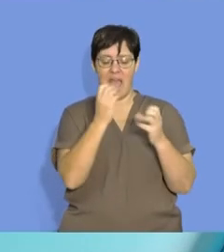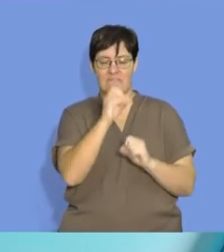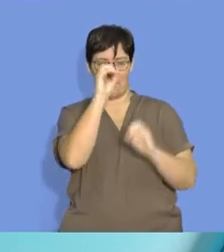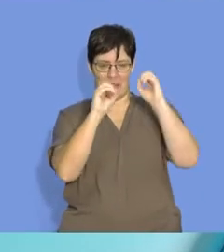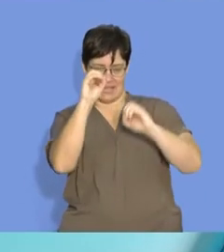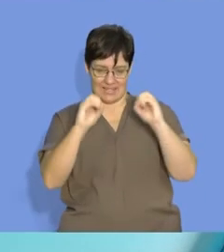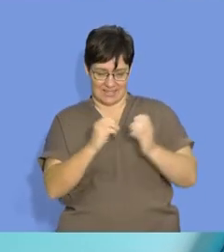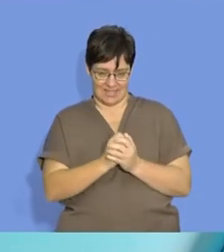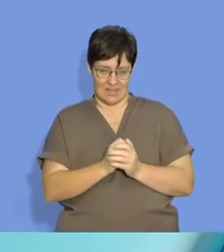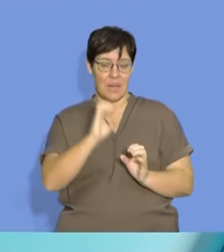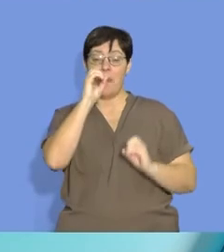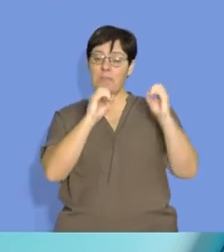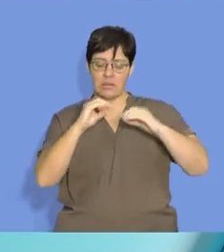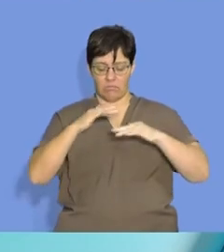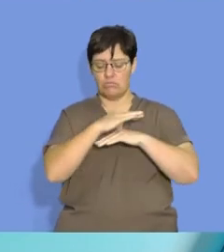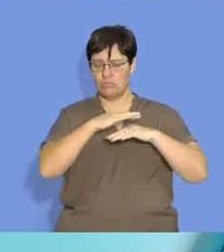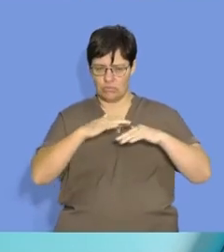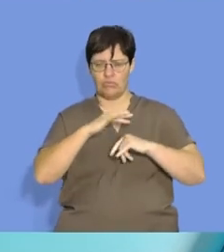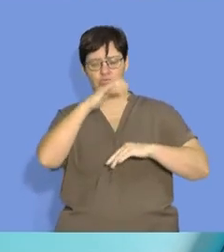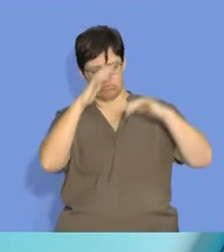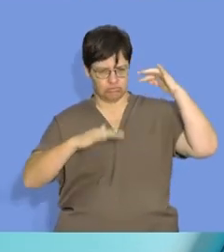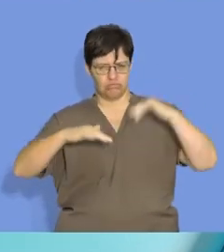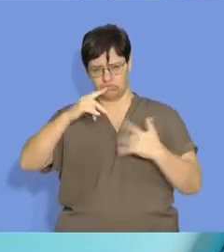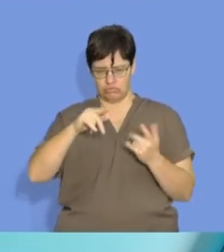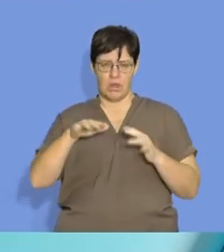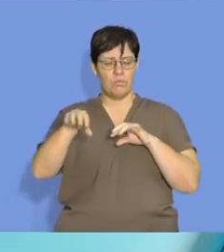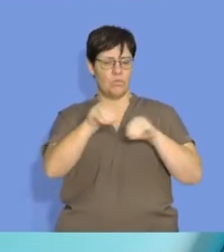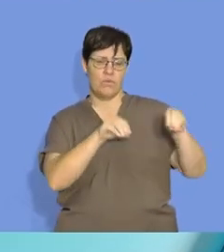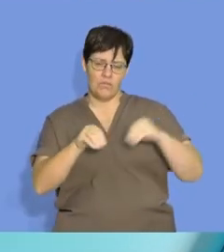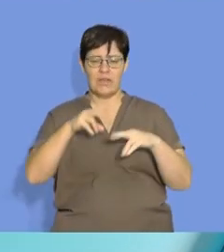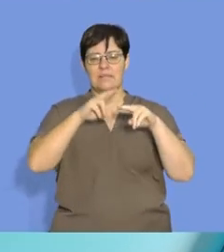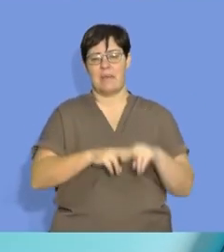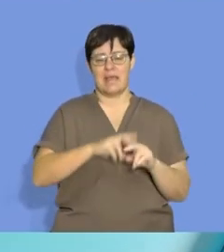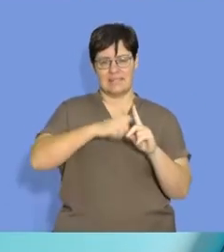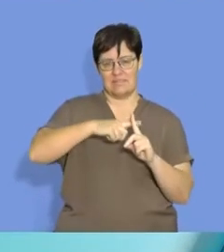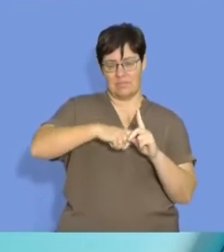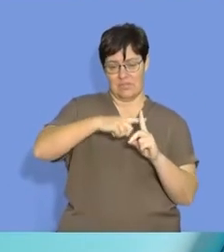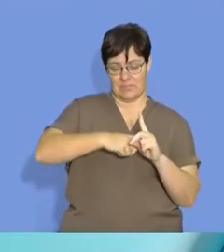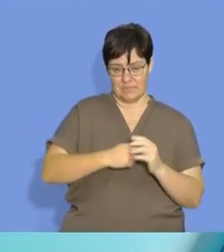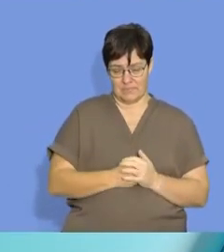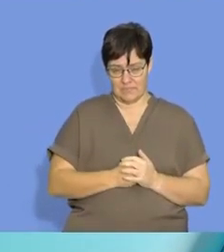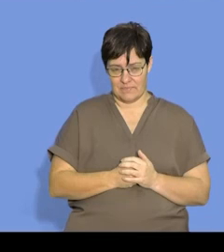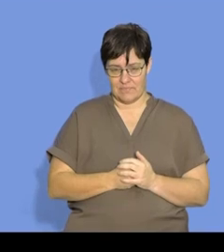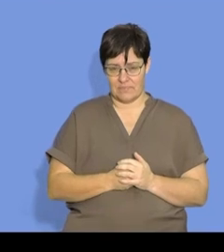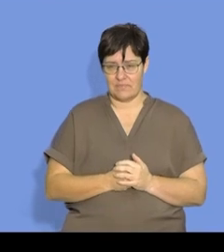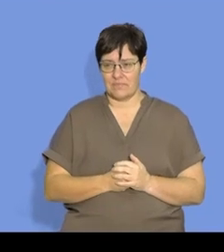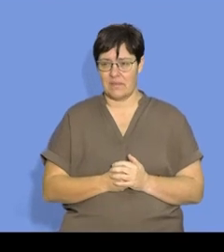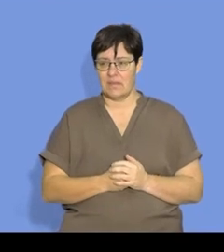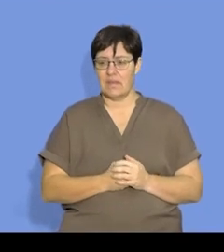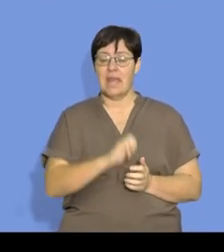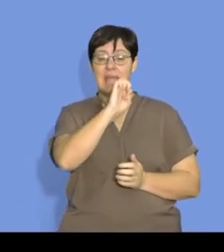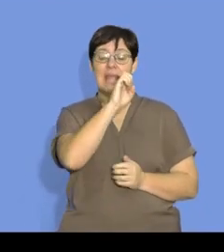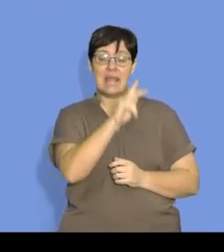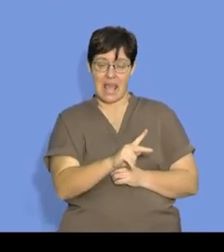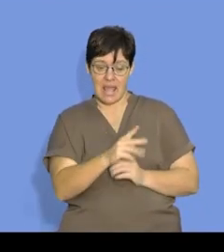is made of particles, particles that moves, and that movement depends on the temperature. So the kinetic